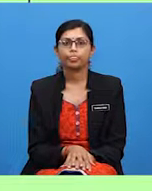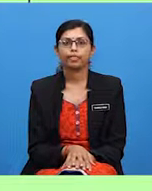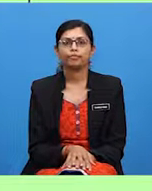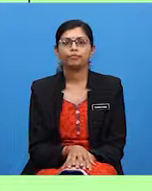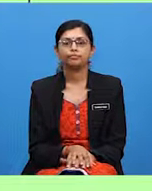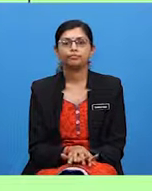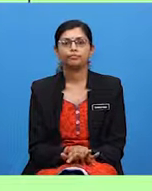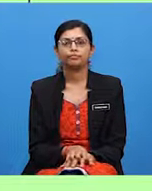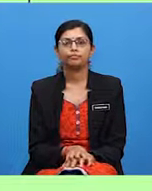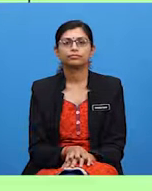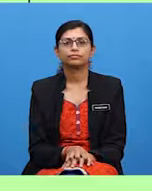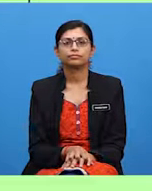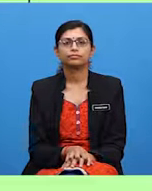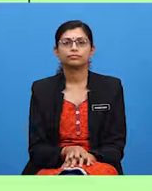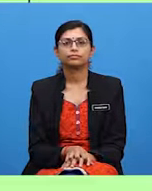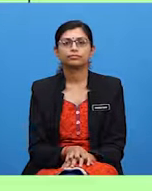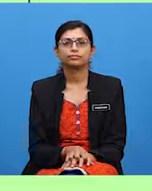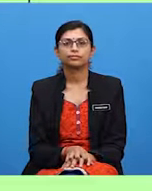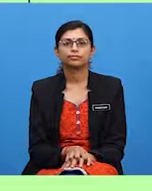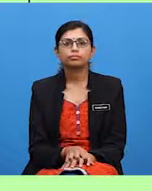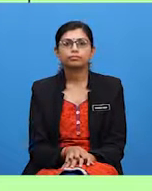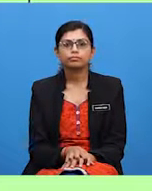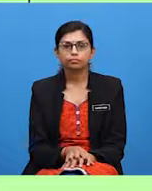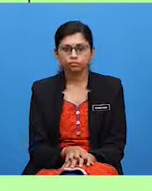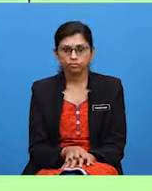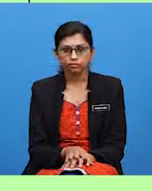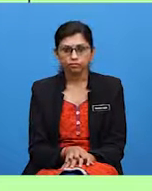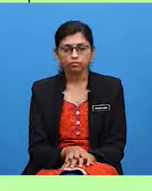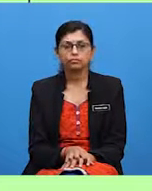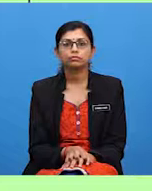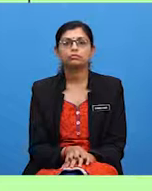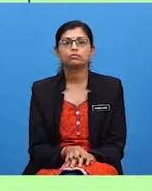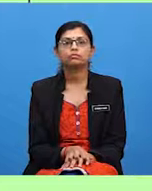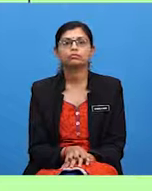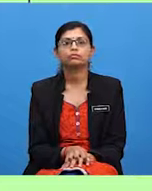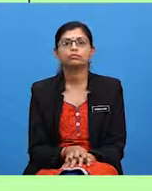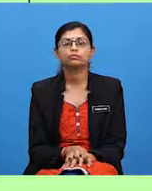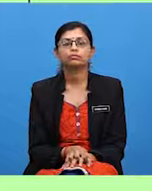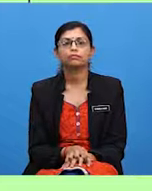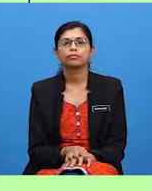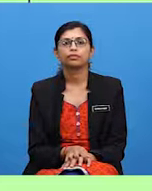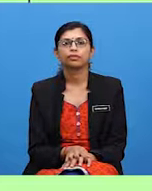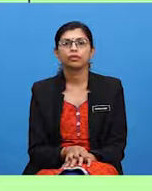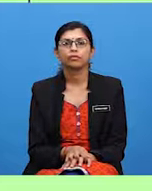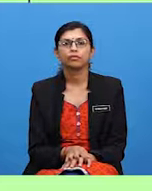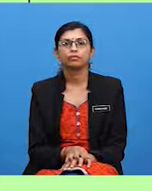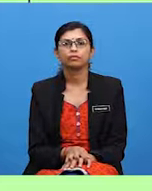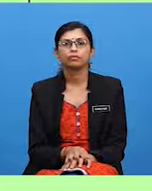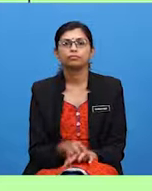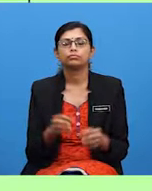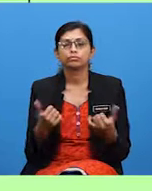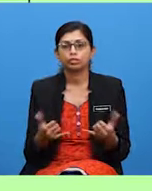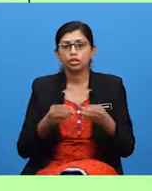live there? And last but not least, we use much